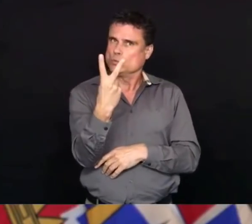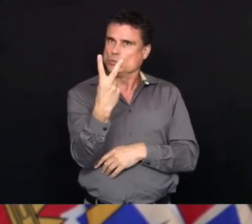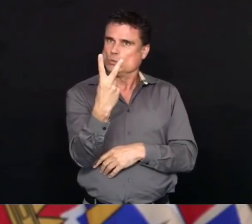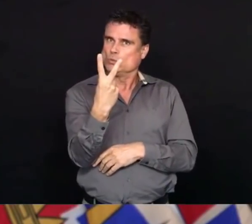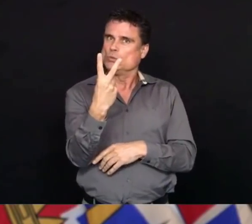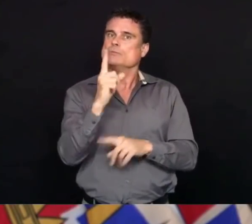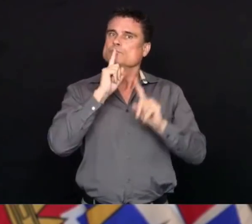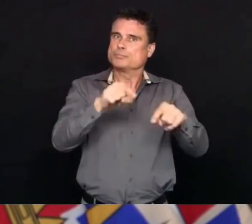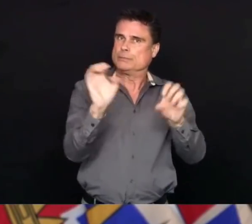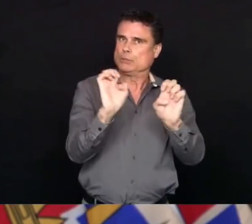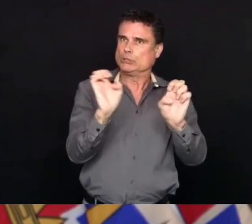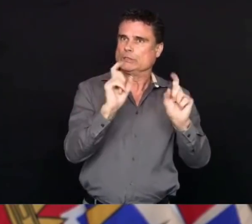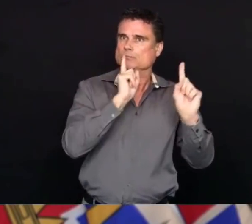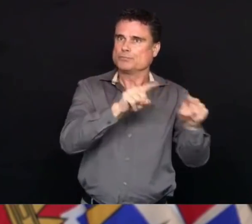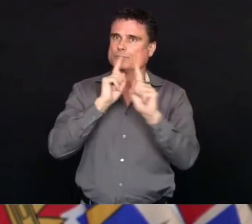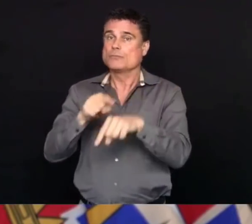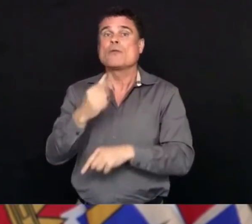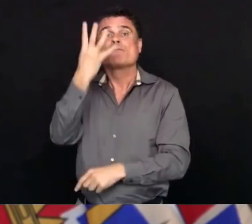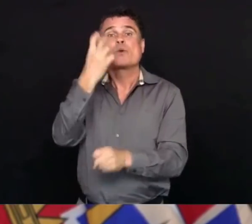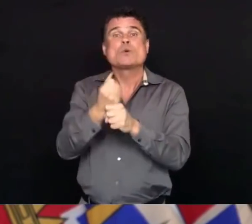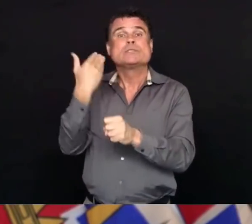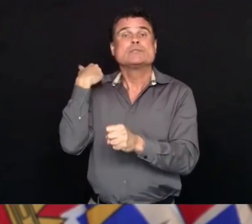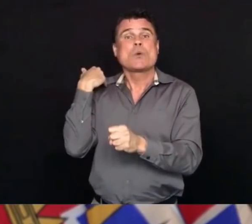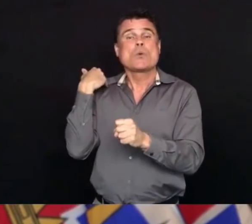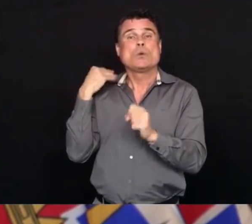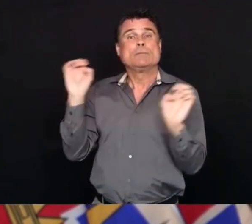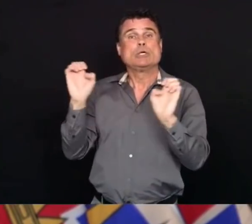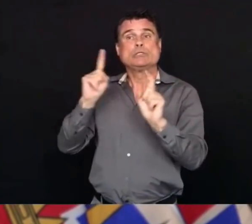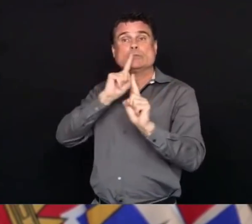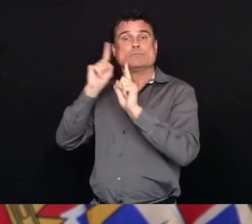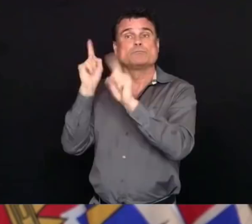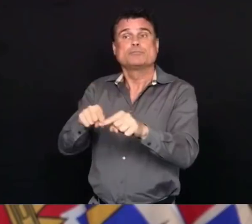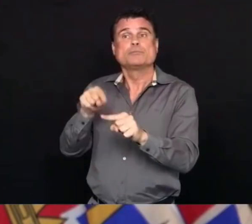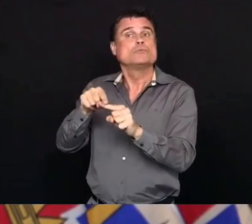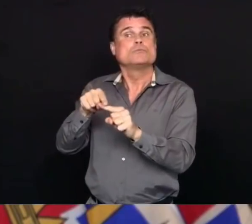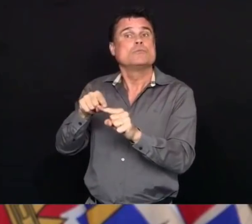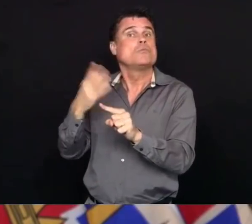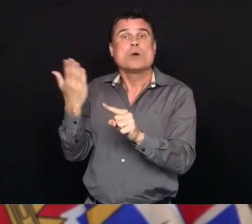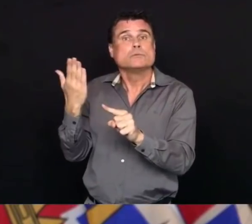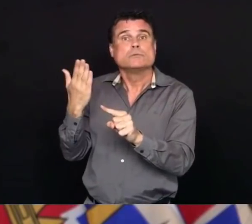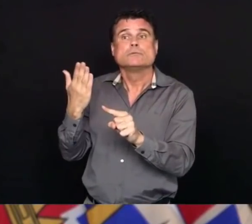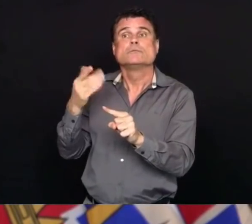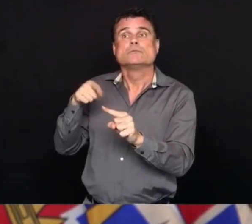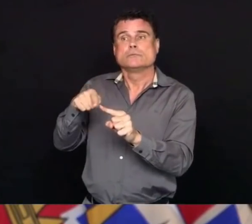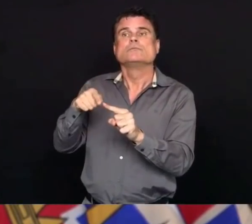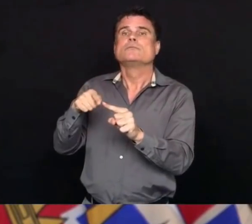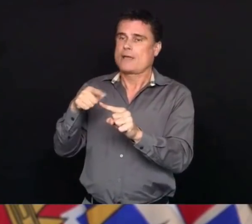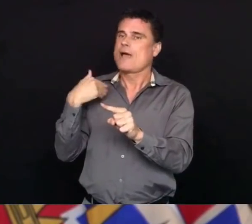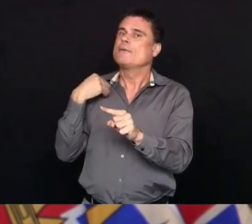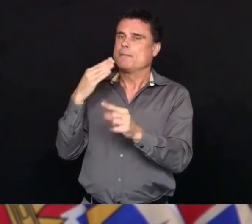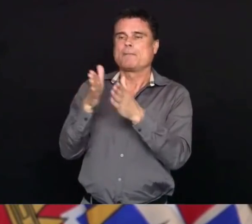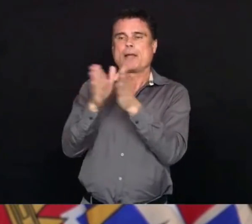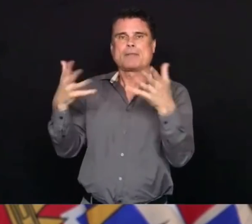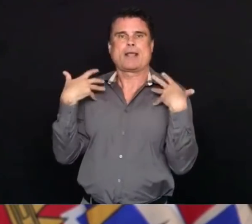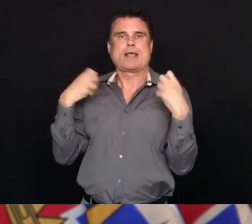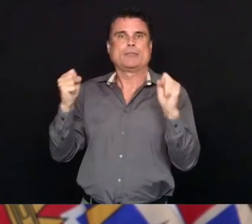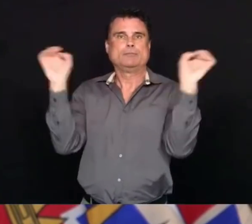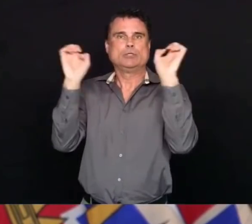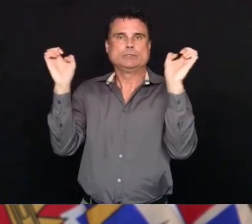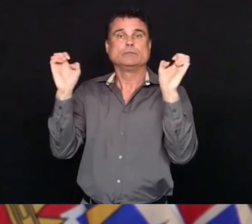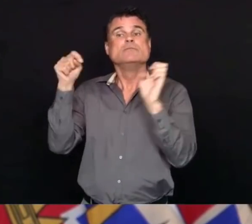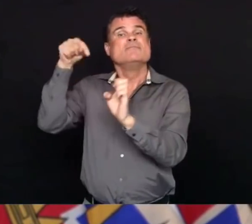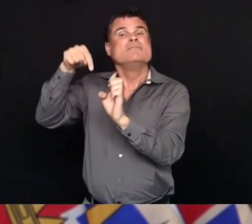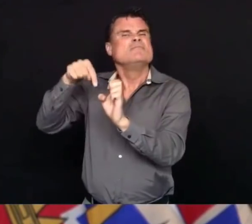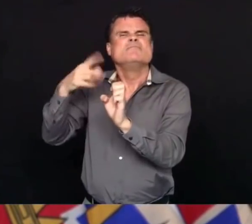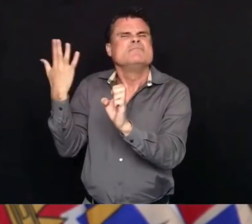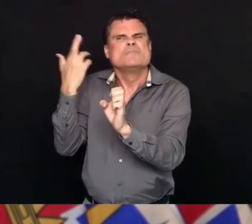crisis that it was affecting our communities again, around this province, affecting our families, our brothers and sisters, our